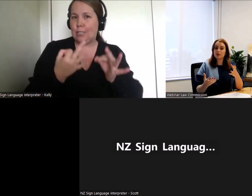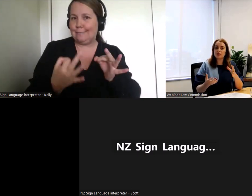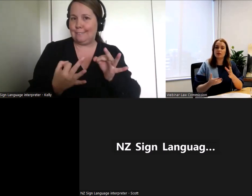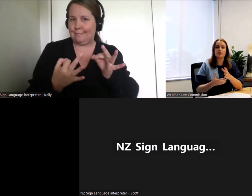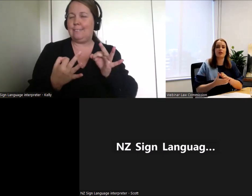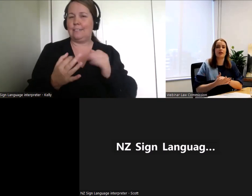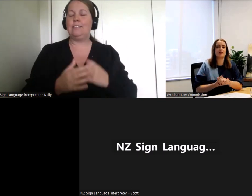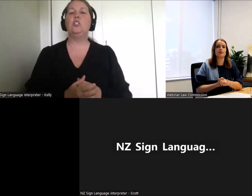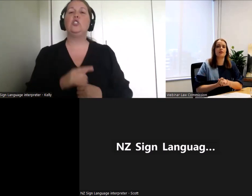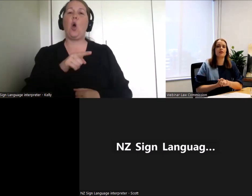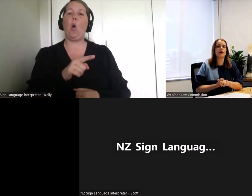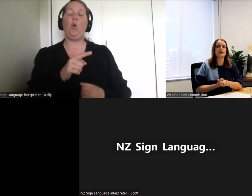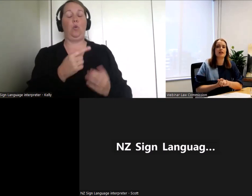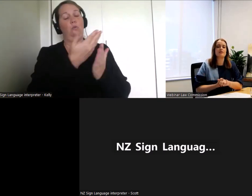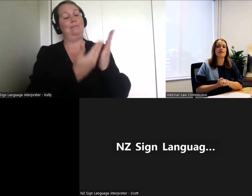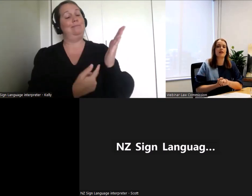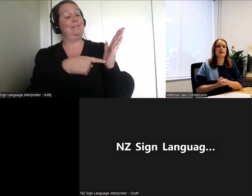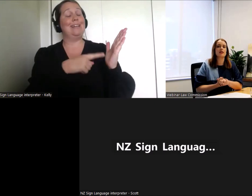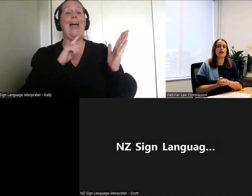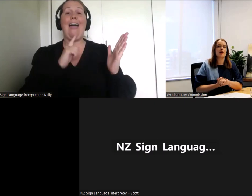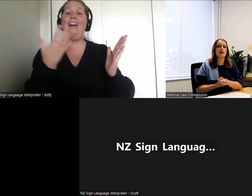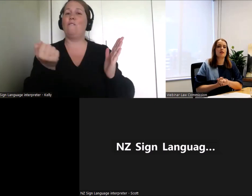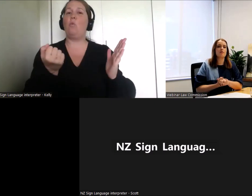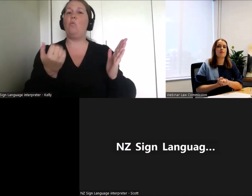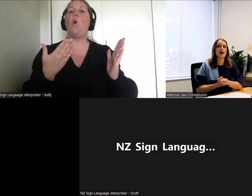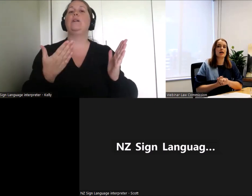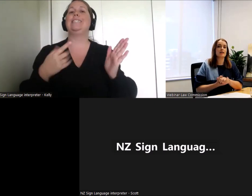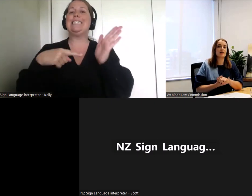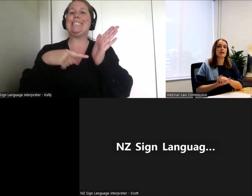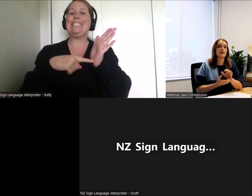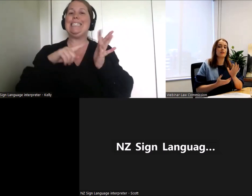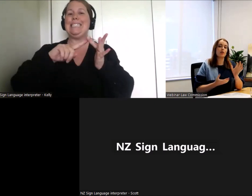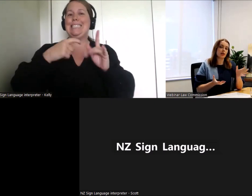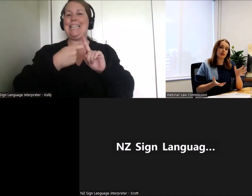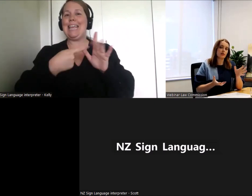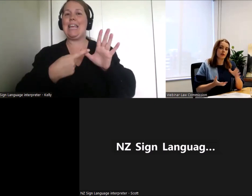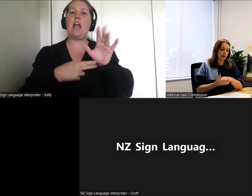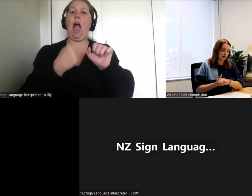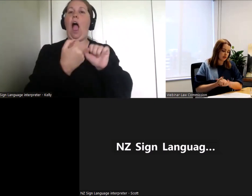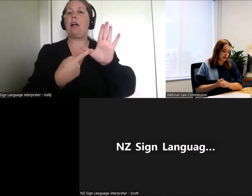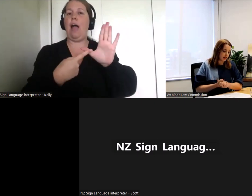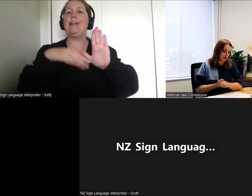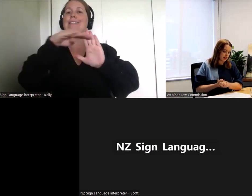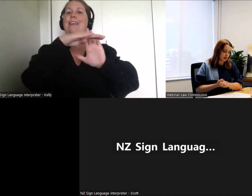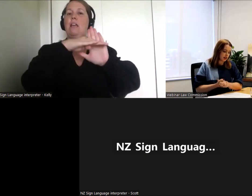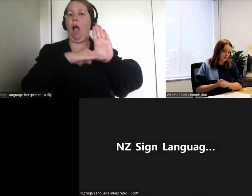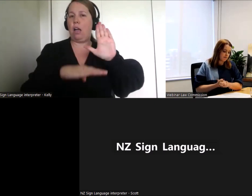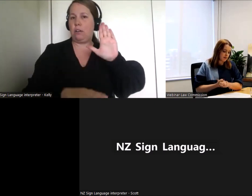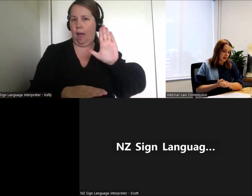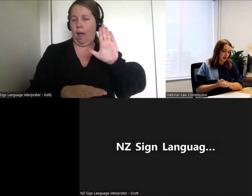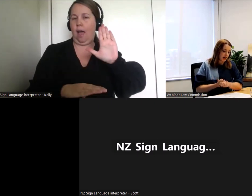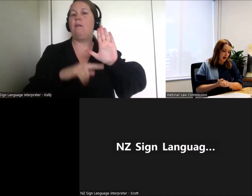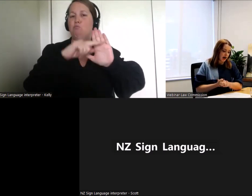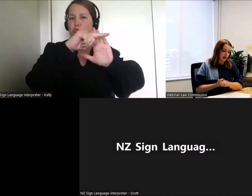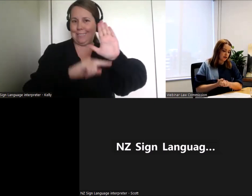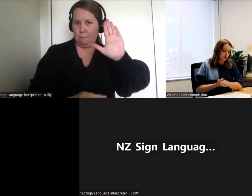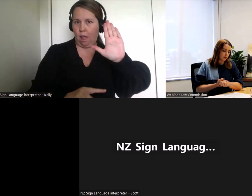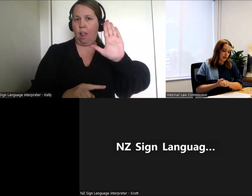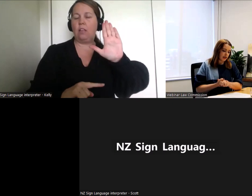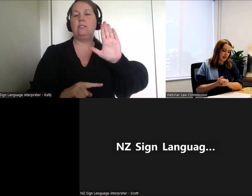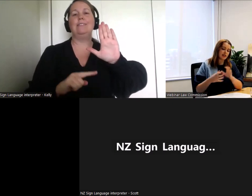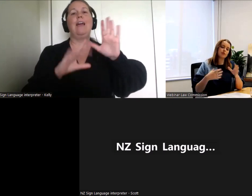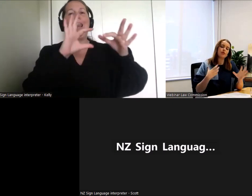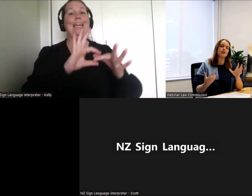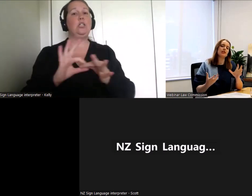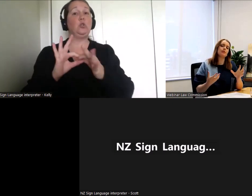Tikwanga principles that were identified at Wananga we held last year and